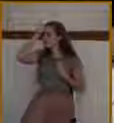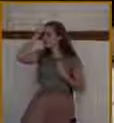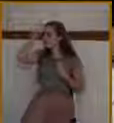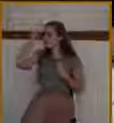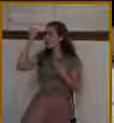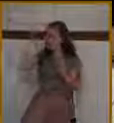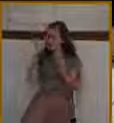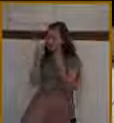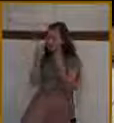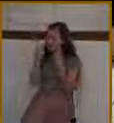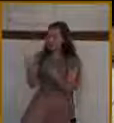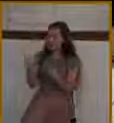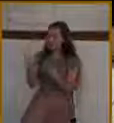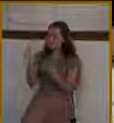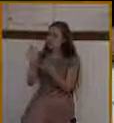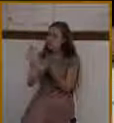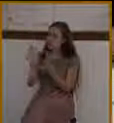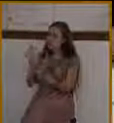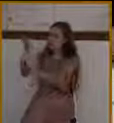Jesus truly is.